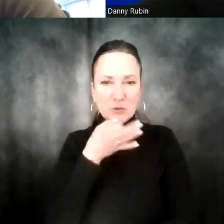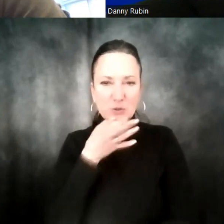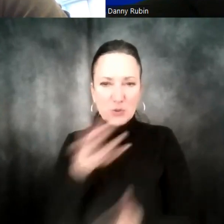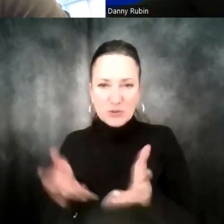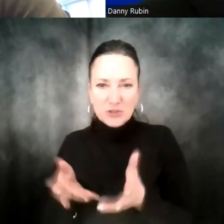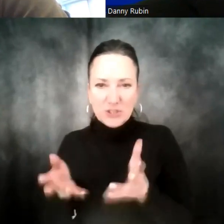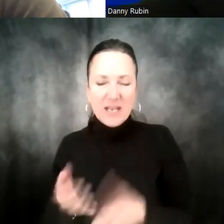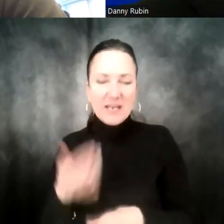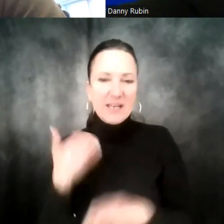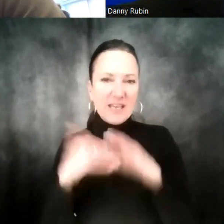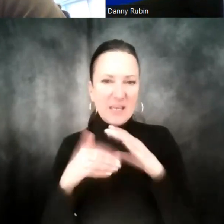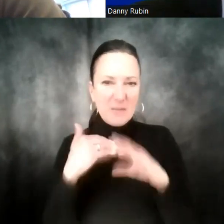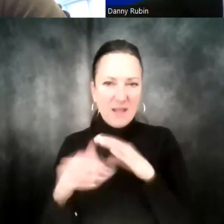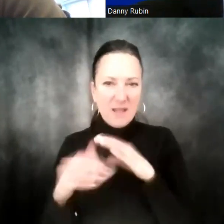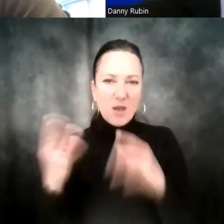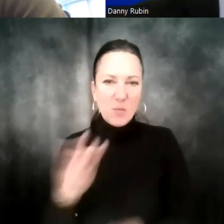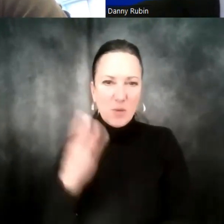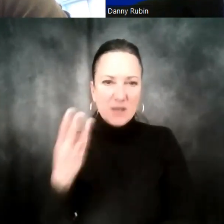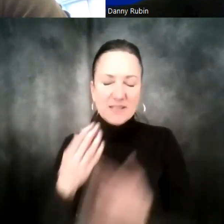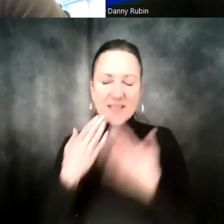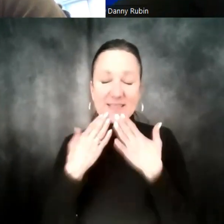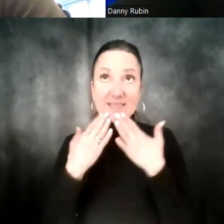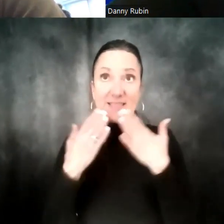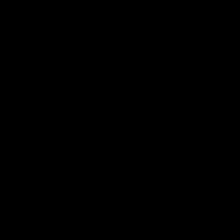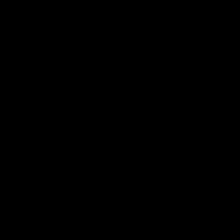out on Wednesday. Thank you again so much, everybody.